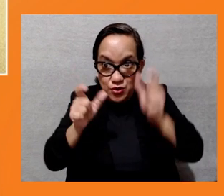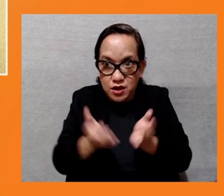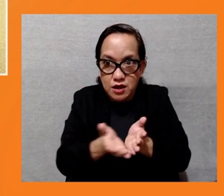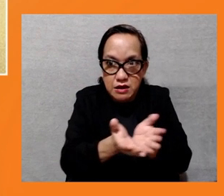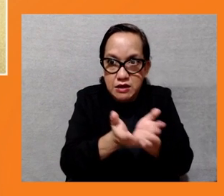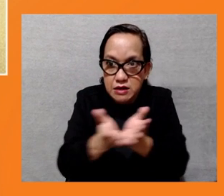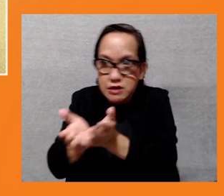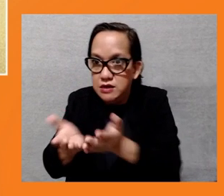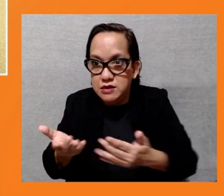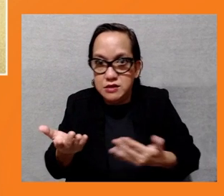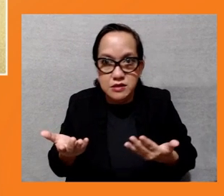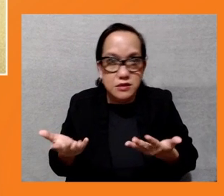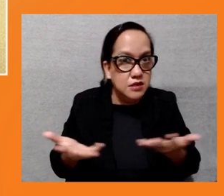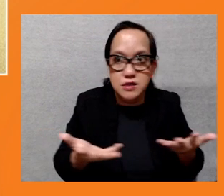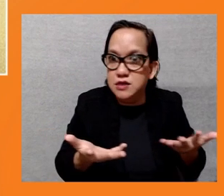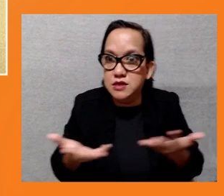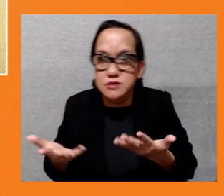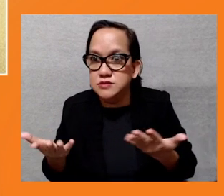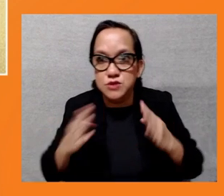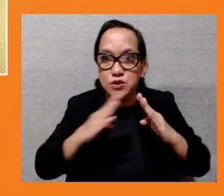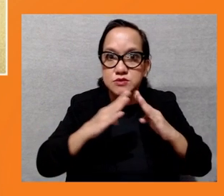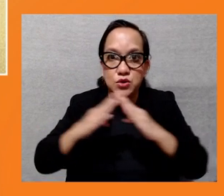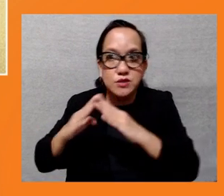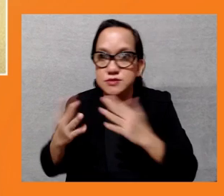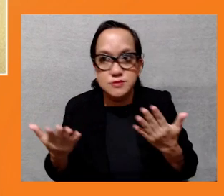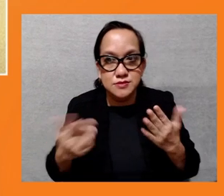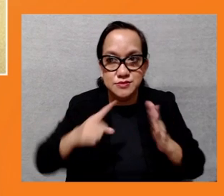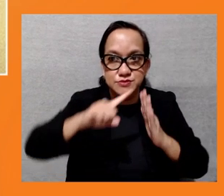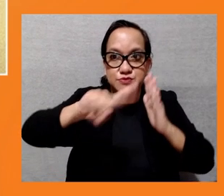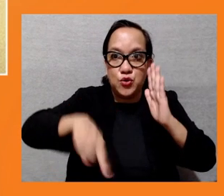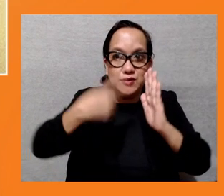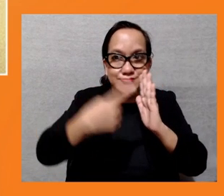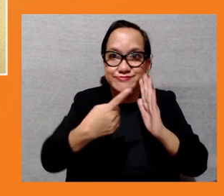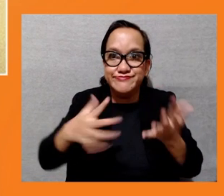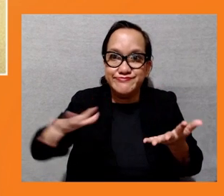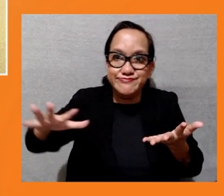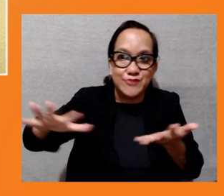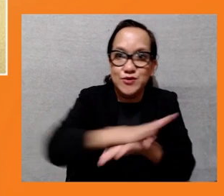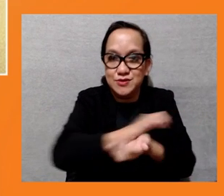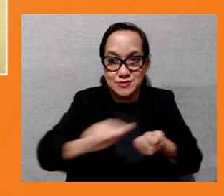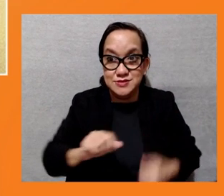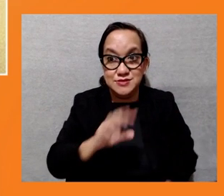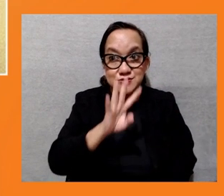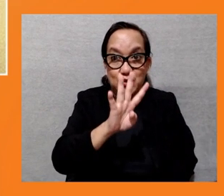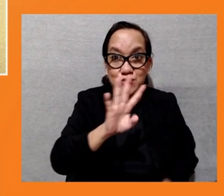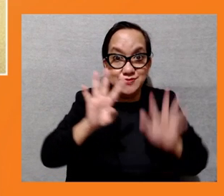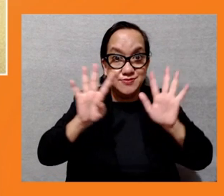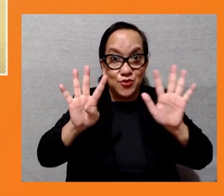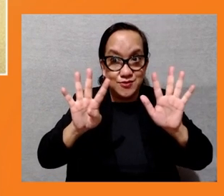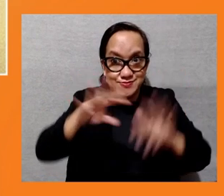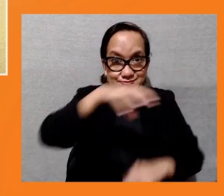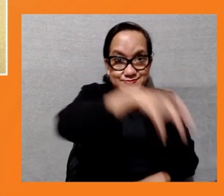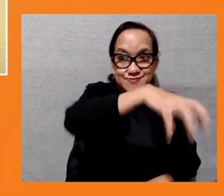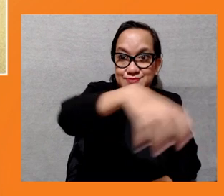Lanka, they have they have destroyed almost like 49 cultural cultural heritage heritage sites, just for an